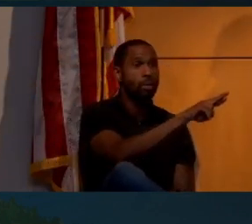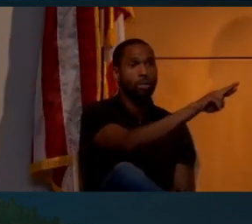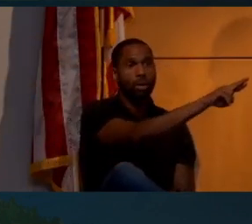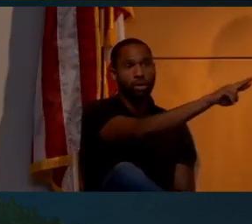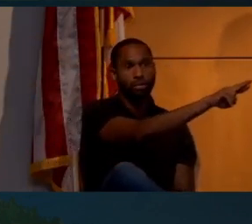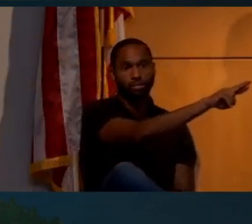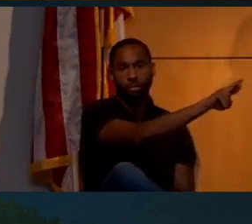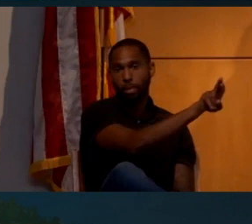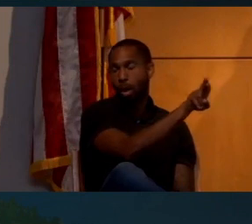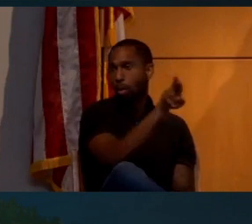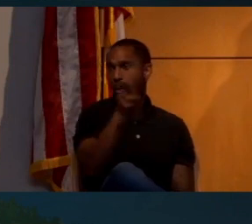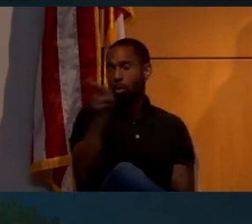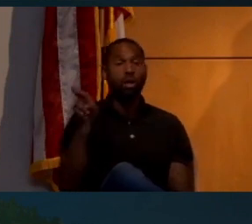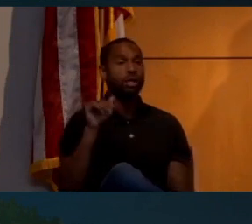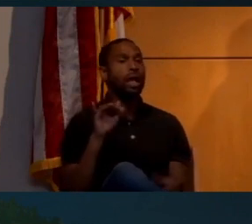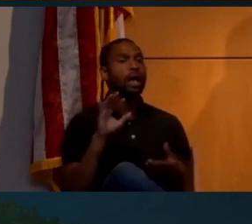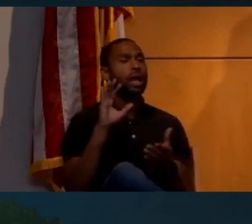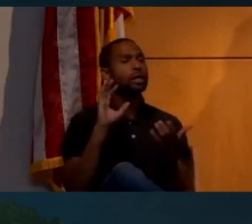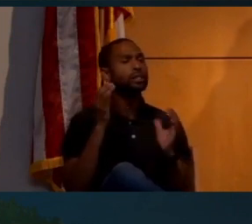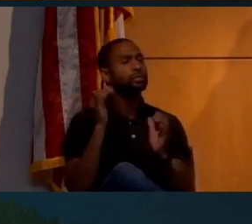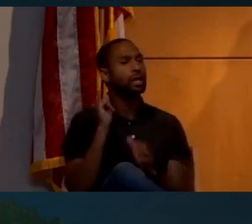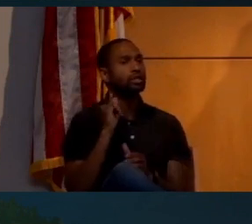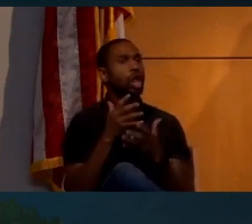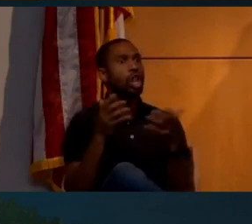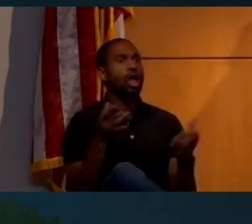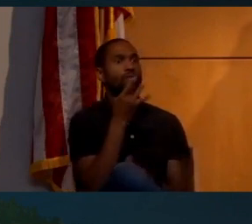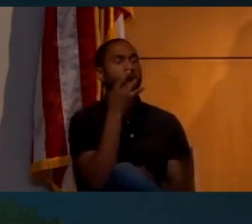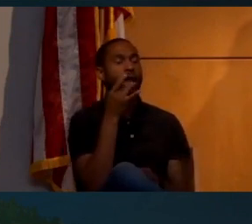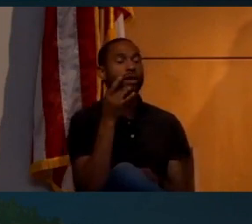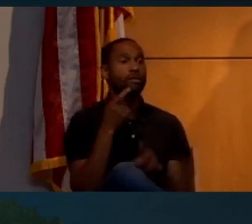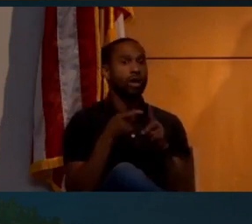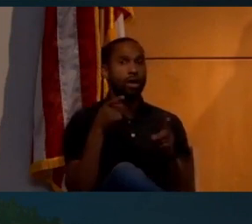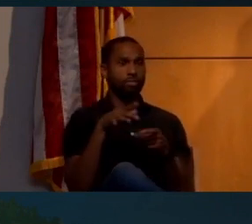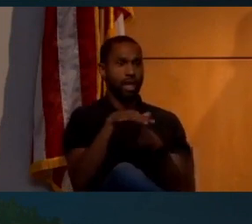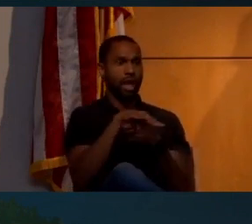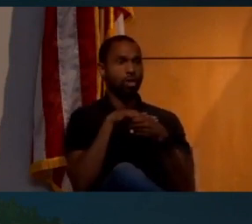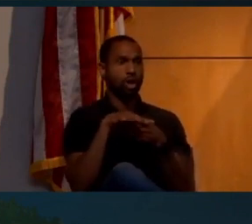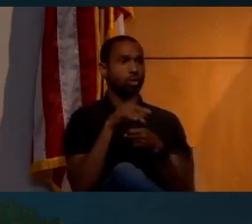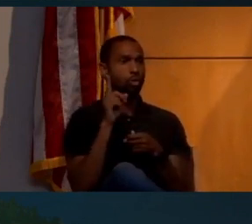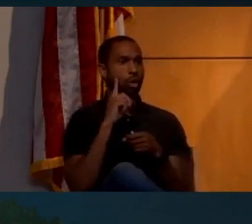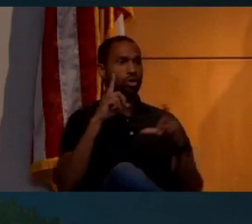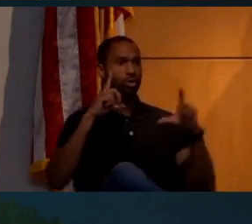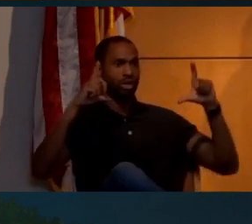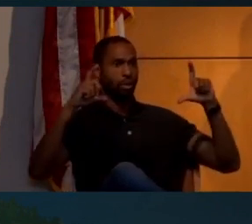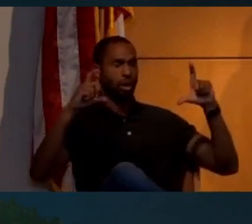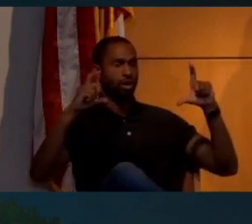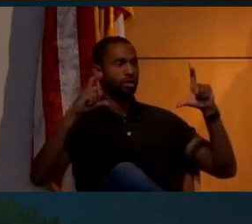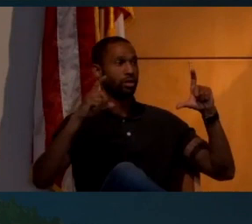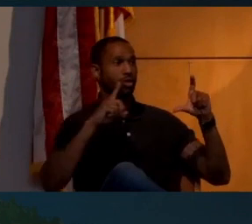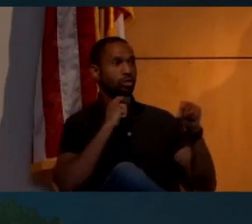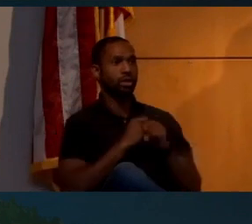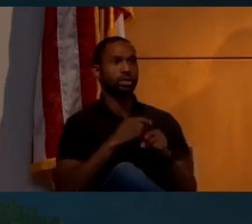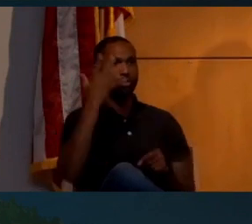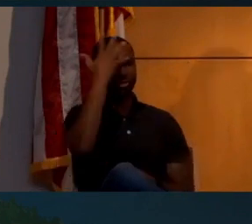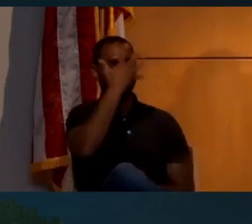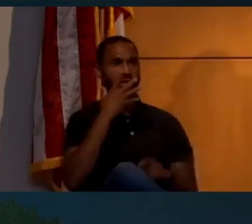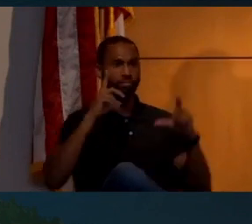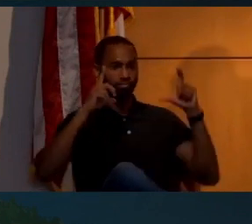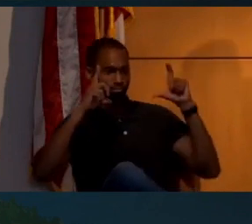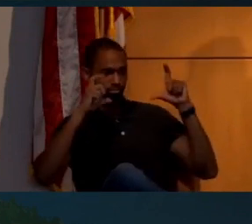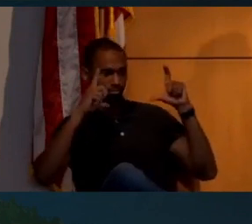same direction. And so that makes it look like there's a lot of light coming from right around where he's holding the camera, which is up to his face.